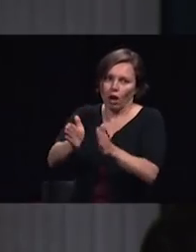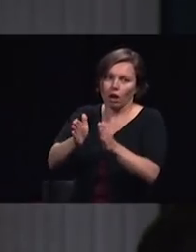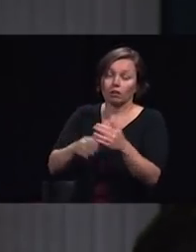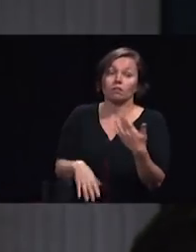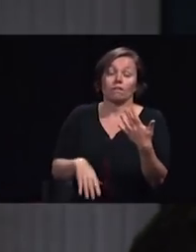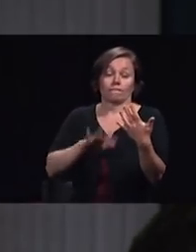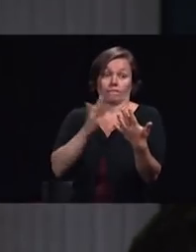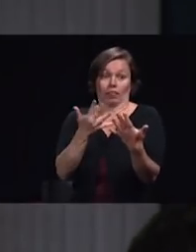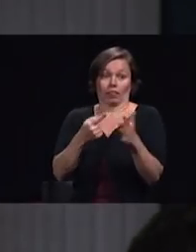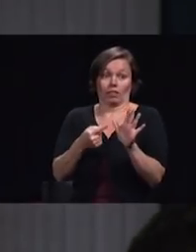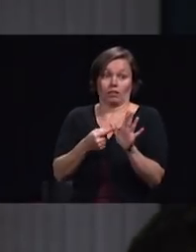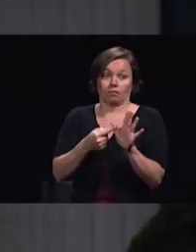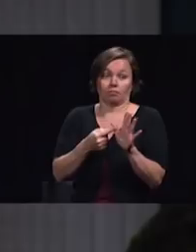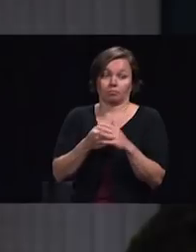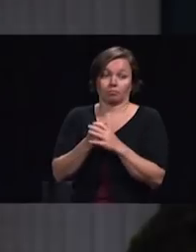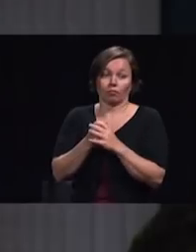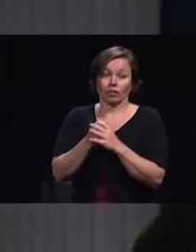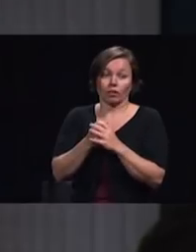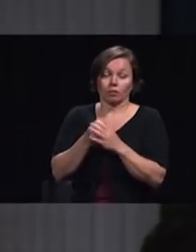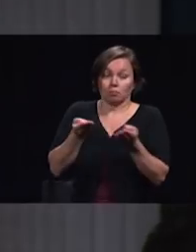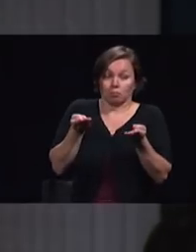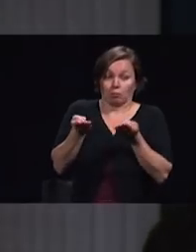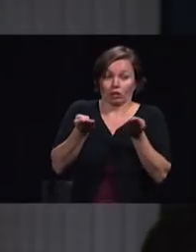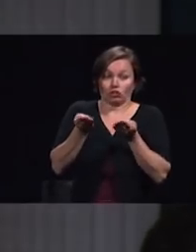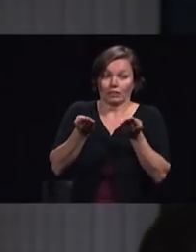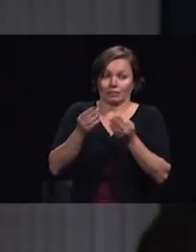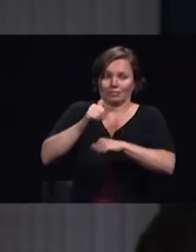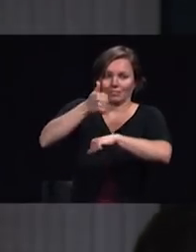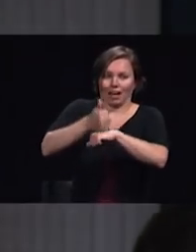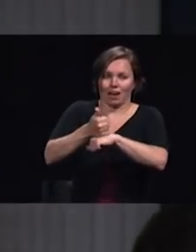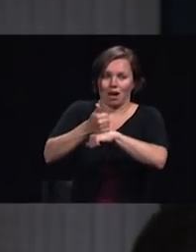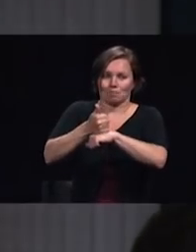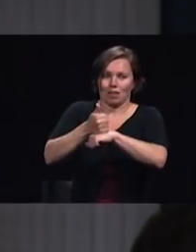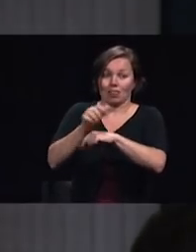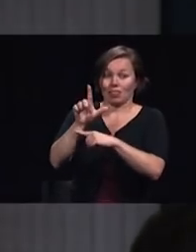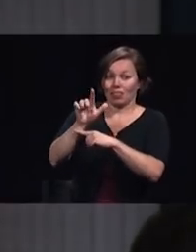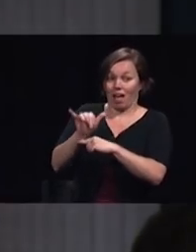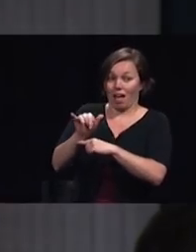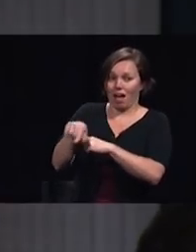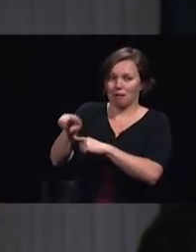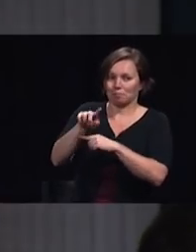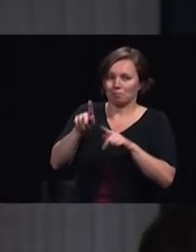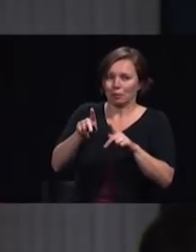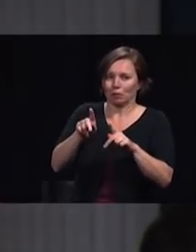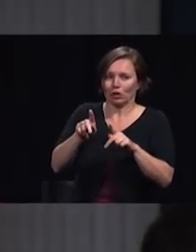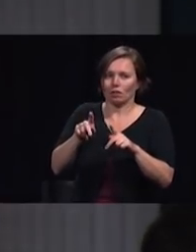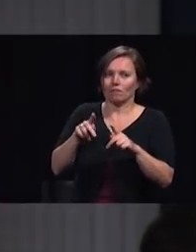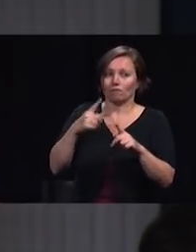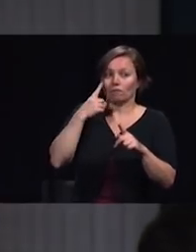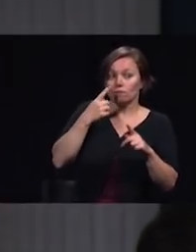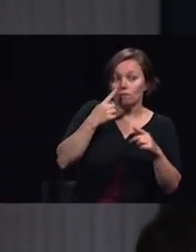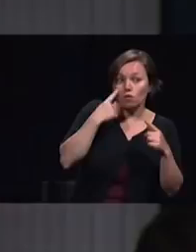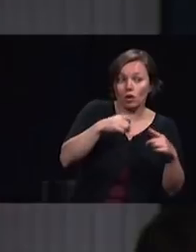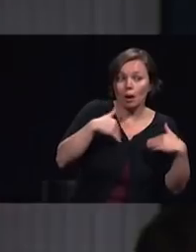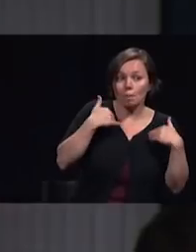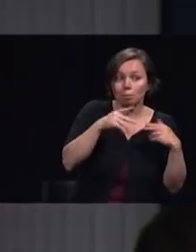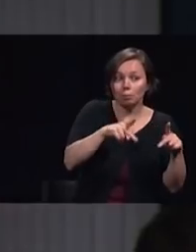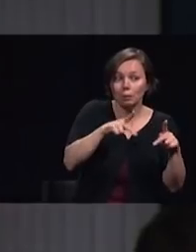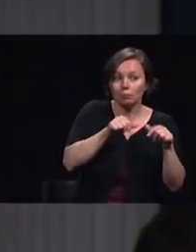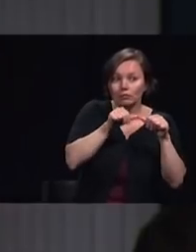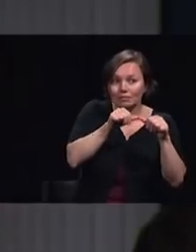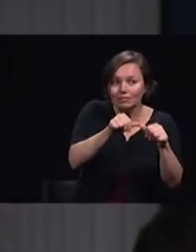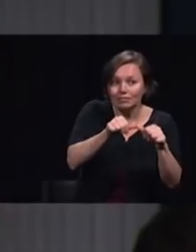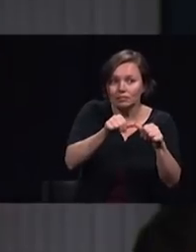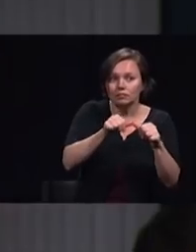was initiated by lay people and it is maintained by young people and the momentum is also maintained